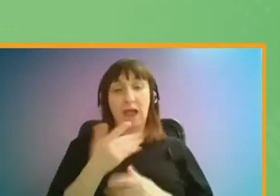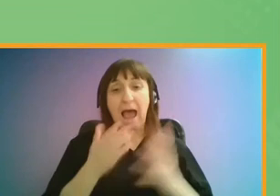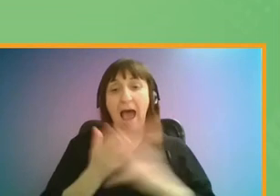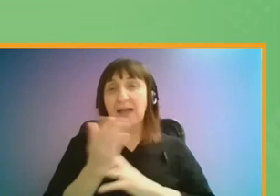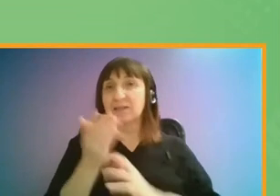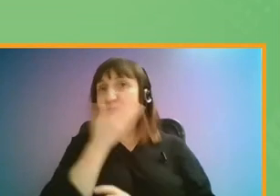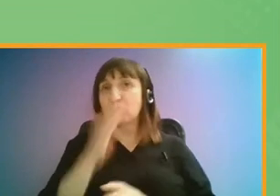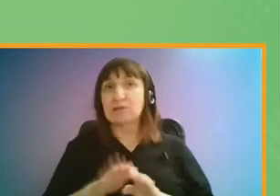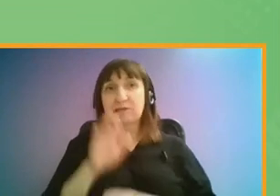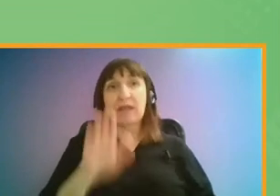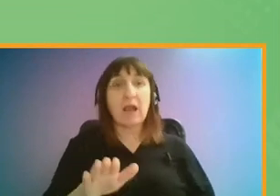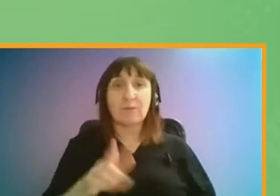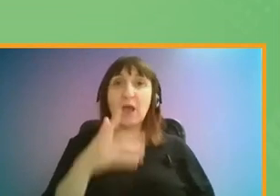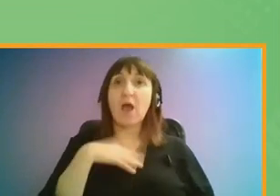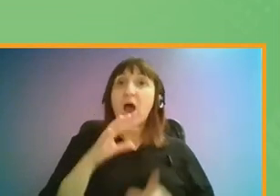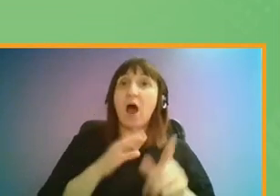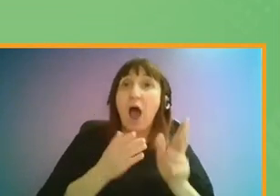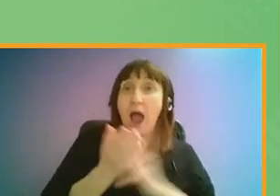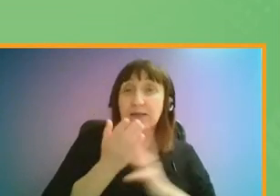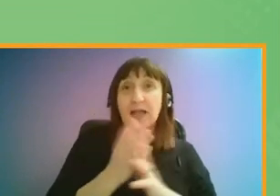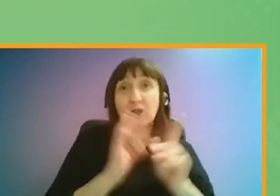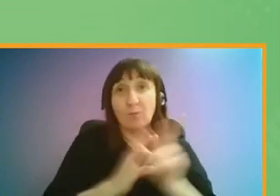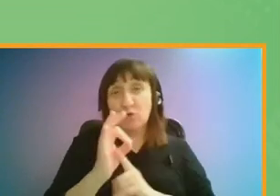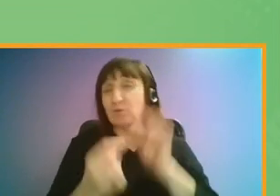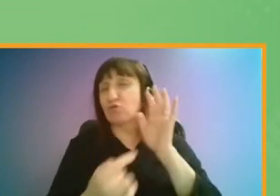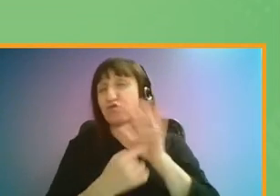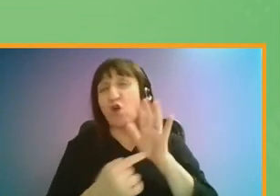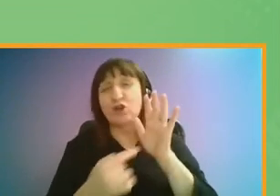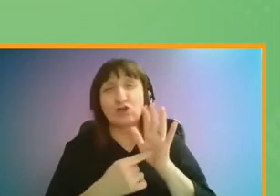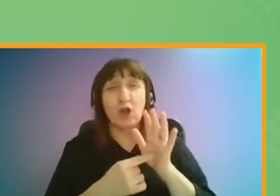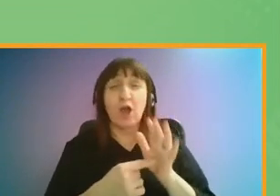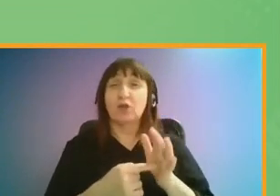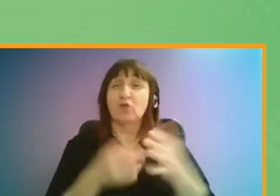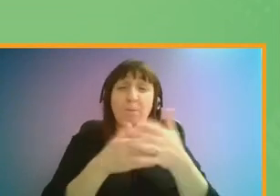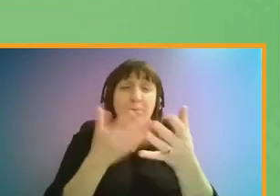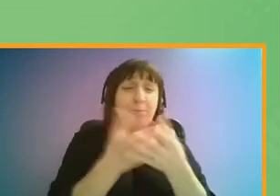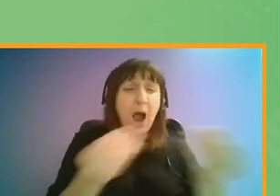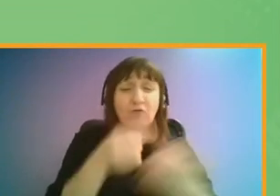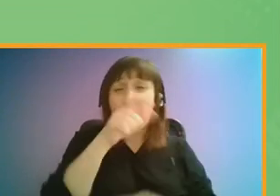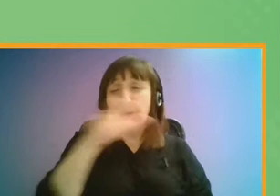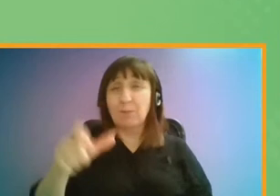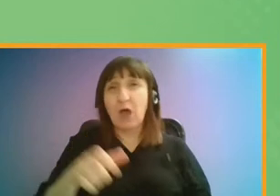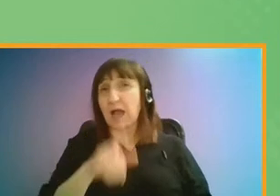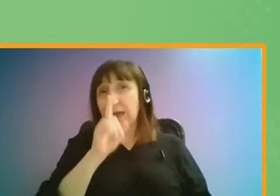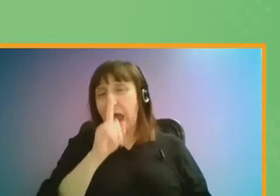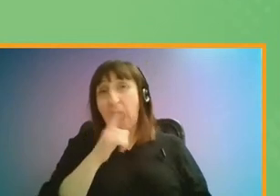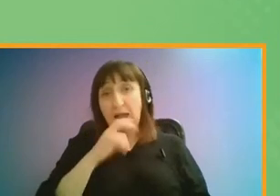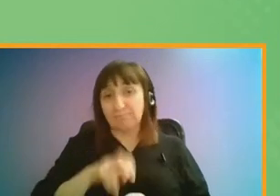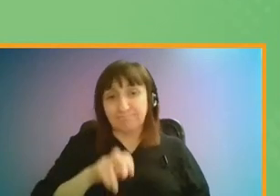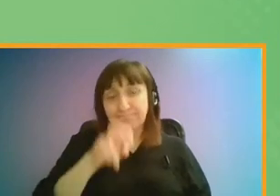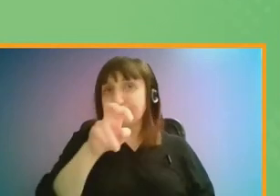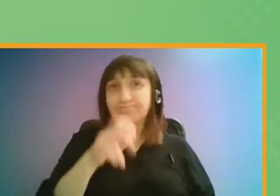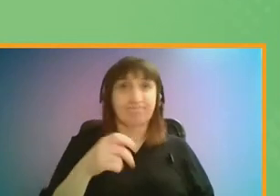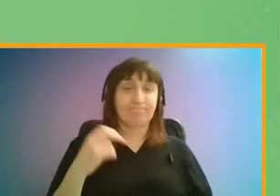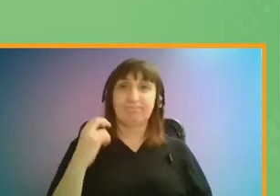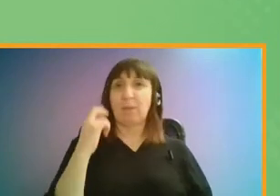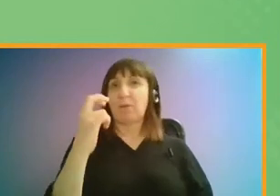make accessibility improvements on the transport network will be crucial to remove barriers for many people who cannot currently use public transport.